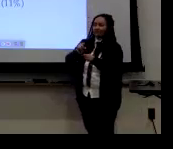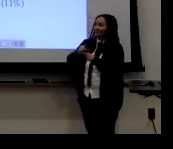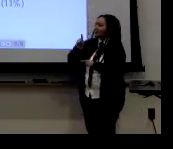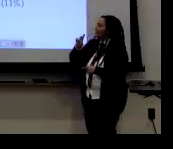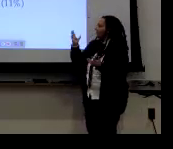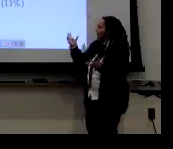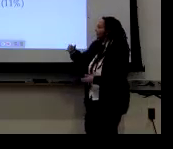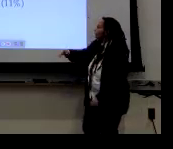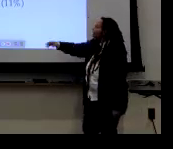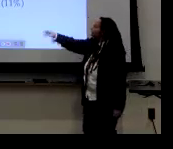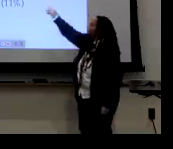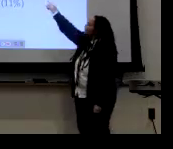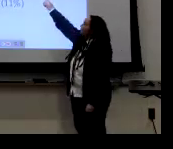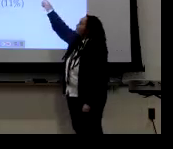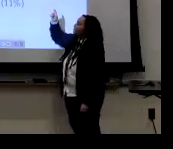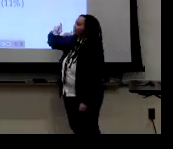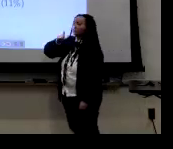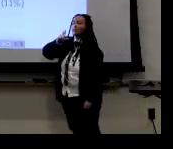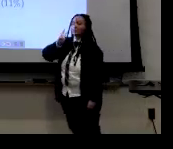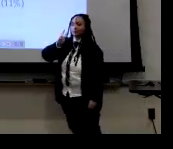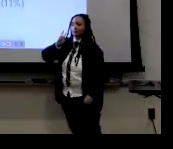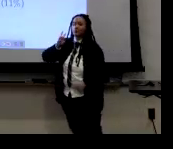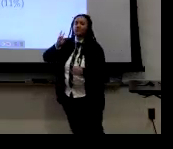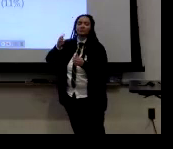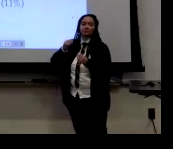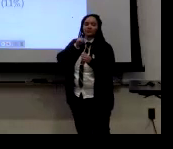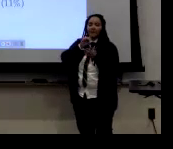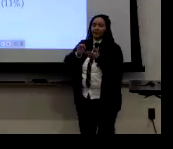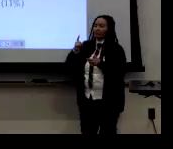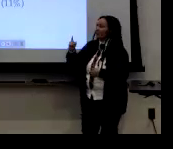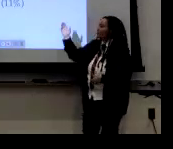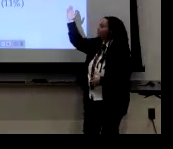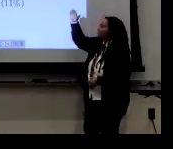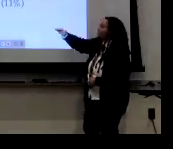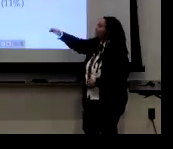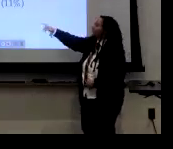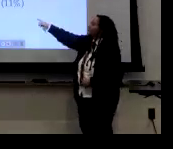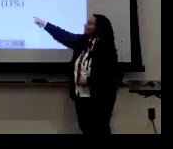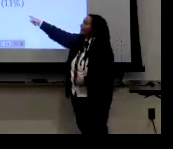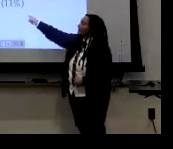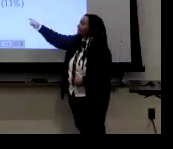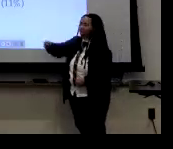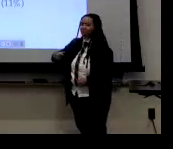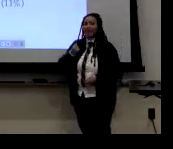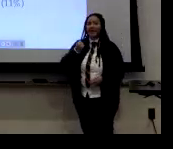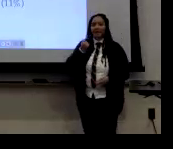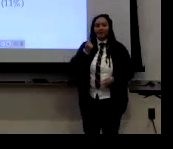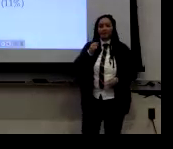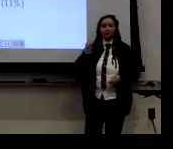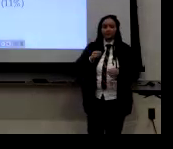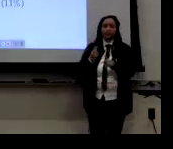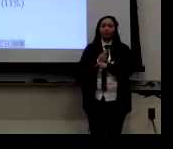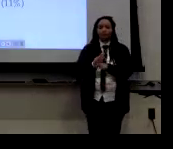And so I didn't want to count those because it was outside of the video frame. And so I would say 26% use the, am. And then